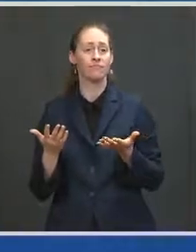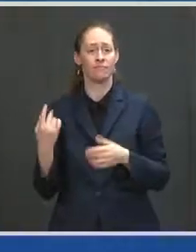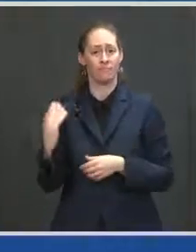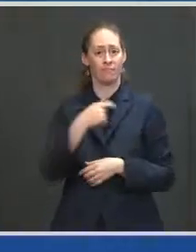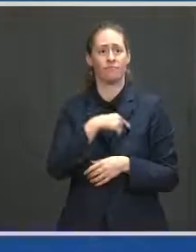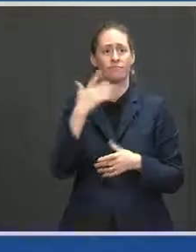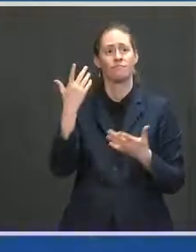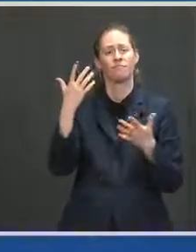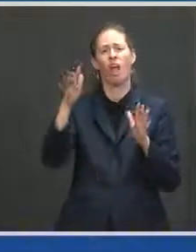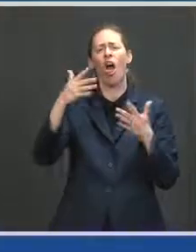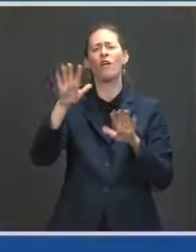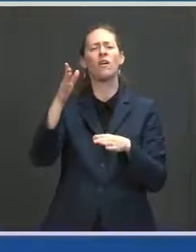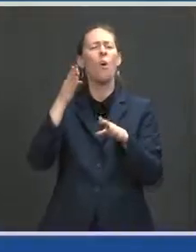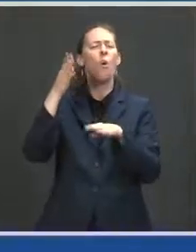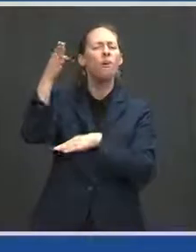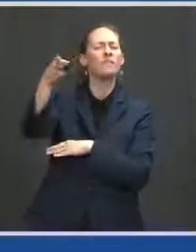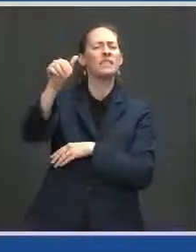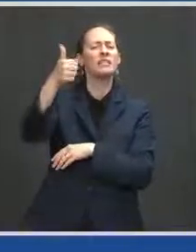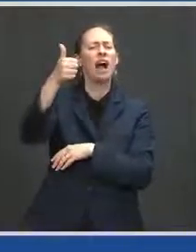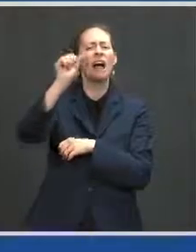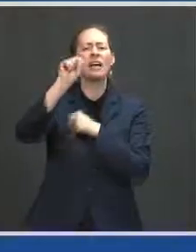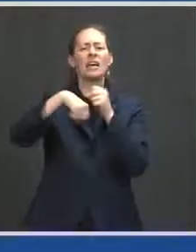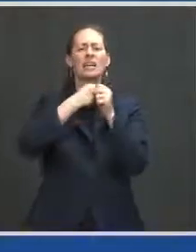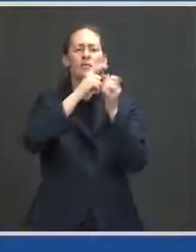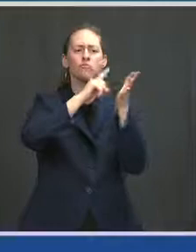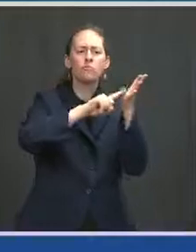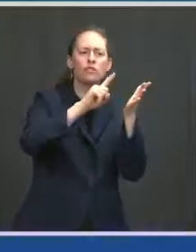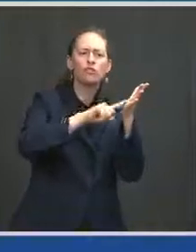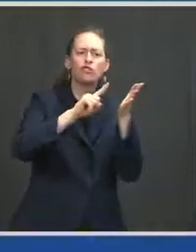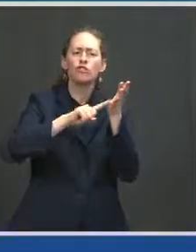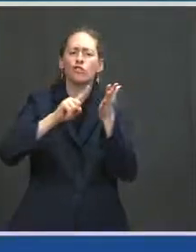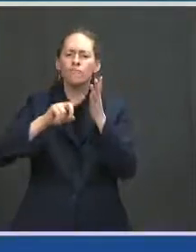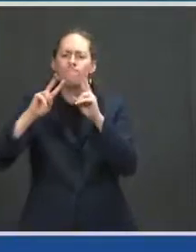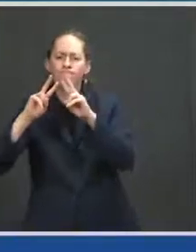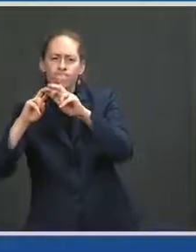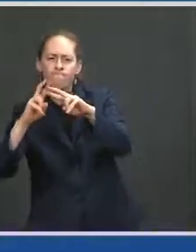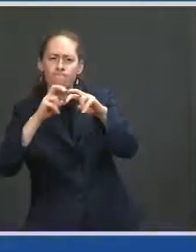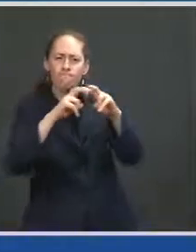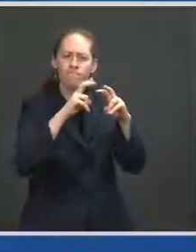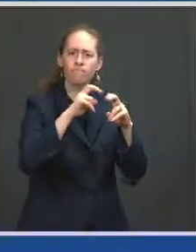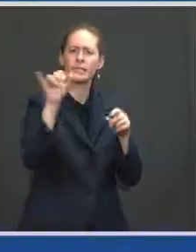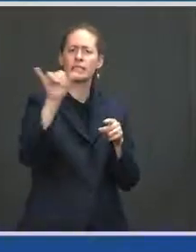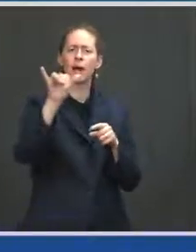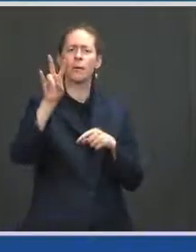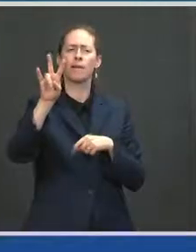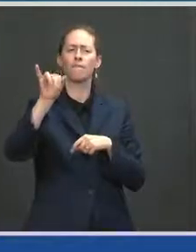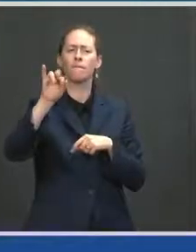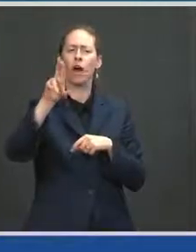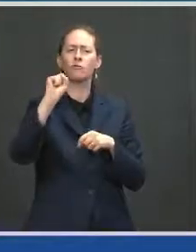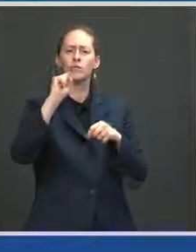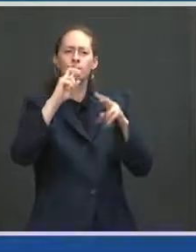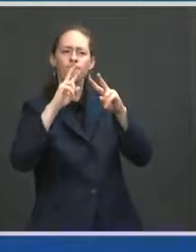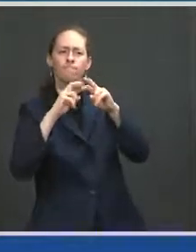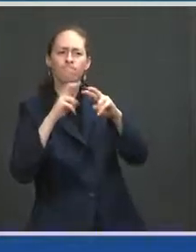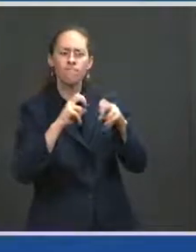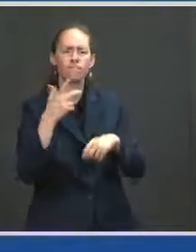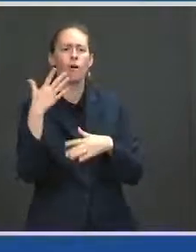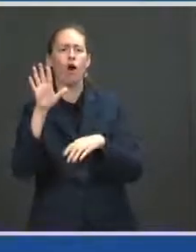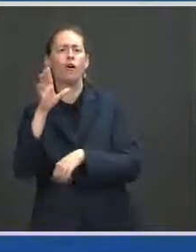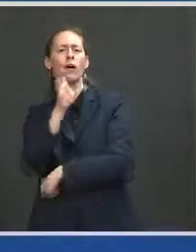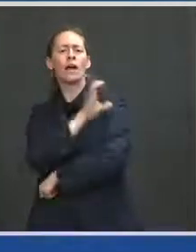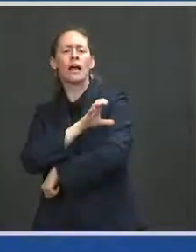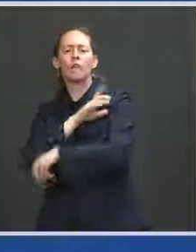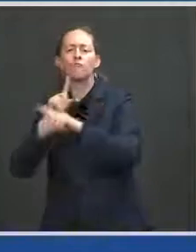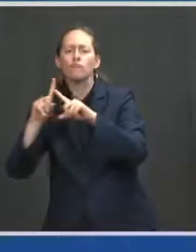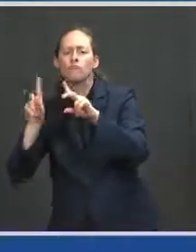in similar viruses, and they've gone through strict FDA clinical trials. The bottom line is this. I promise